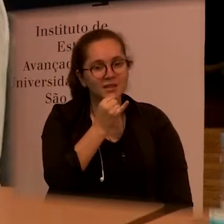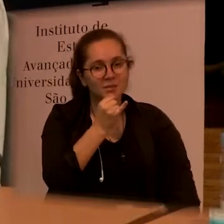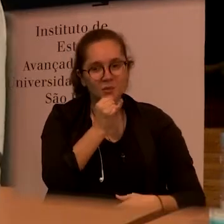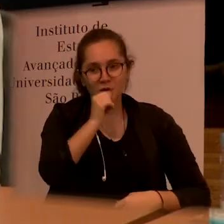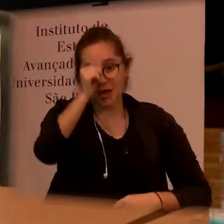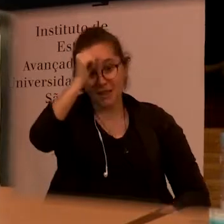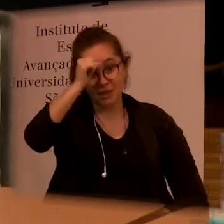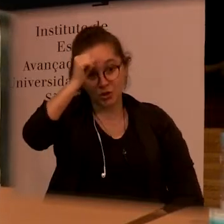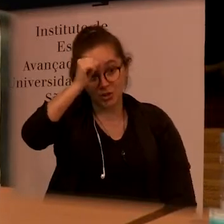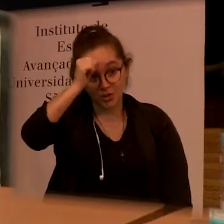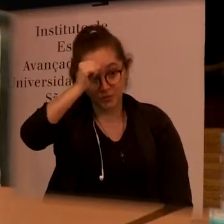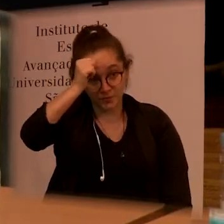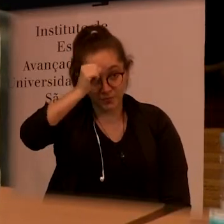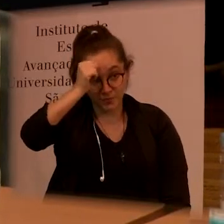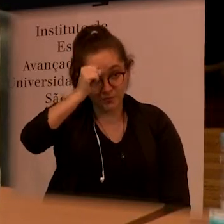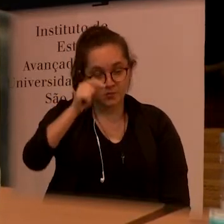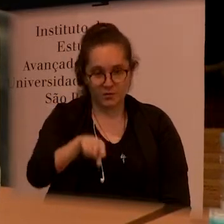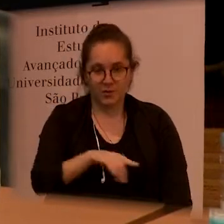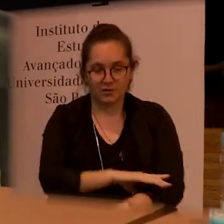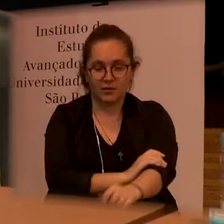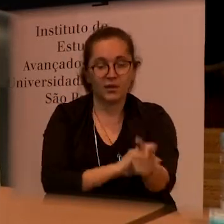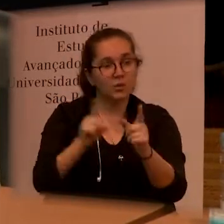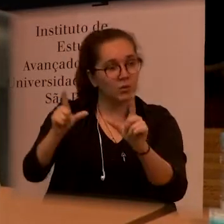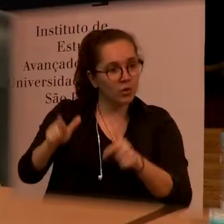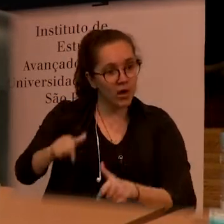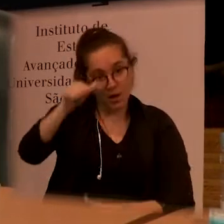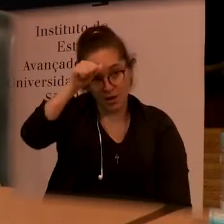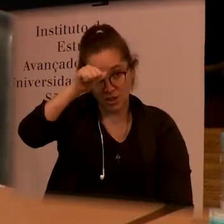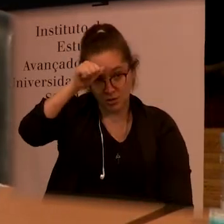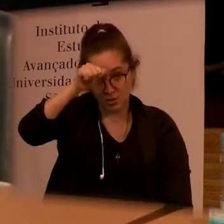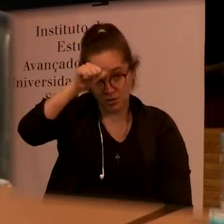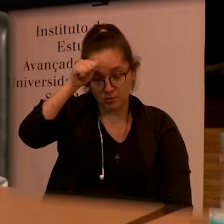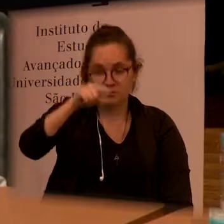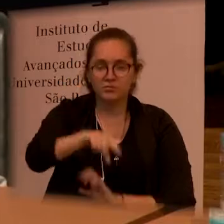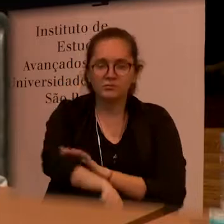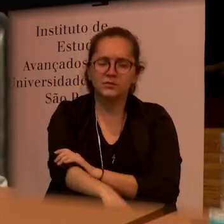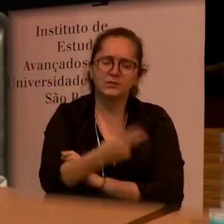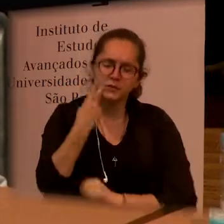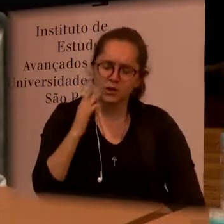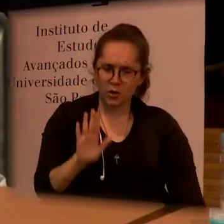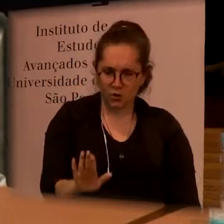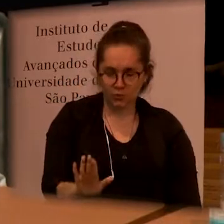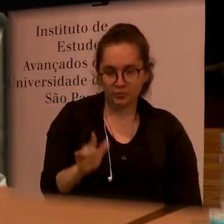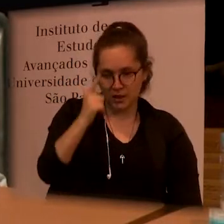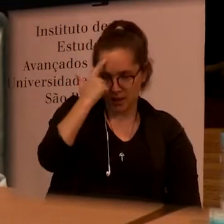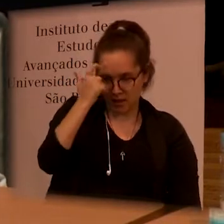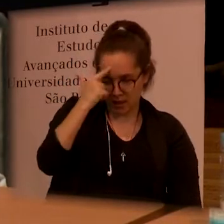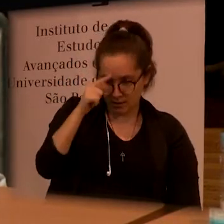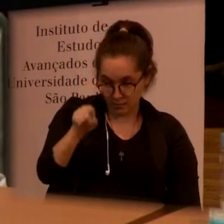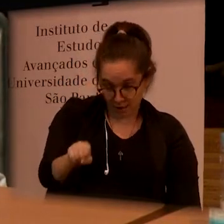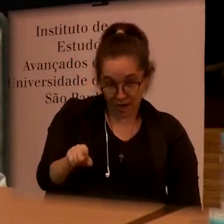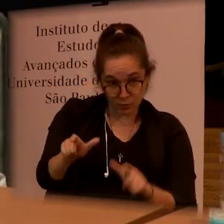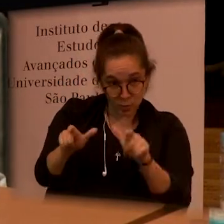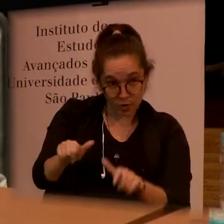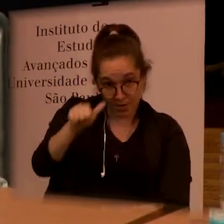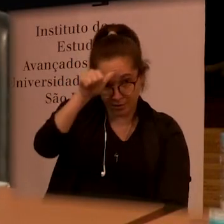of India for instance where we have the idea of assessing what actually works in India for instance